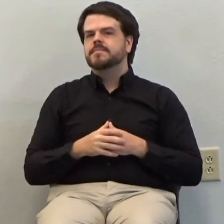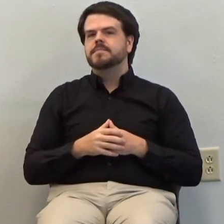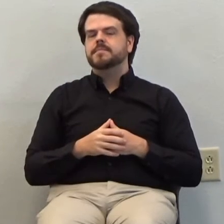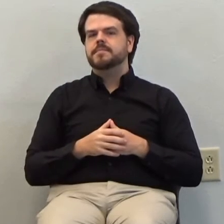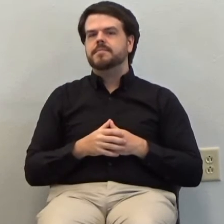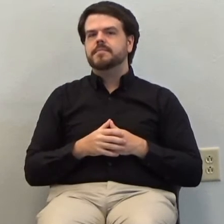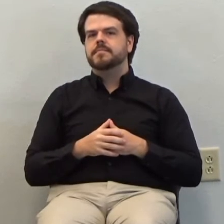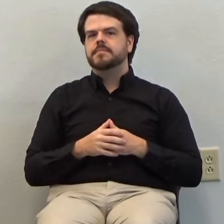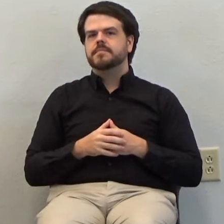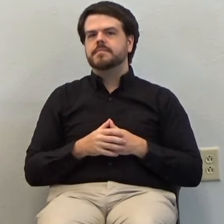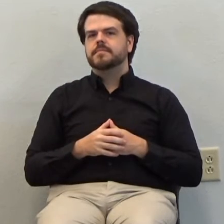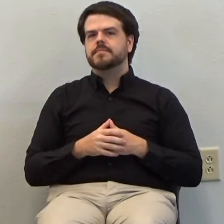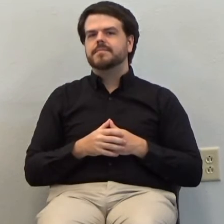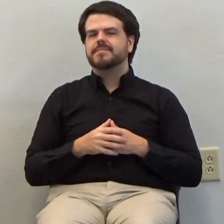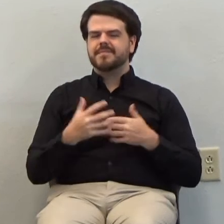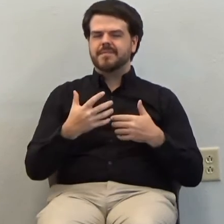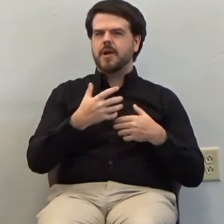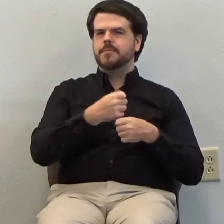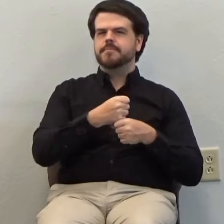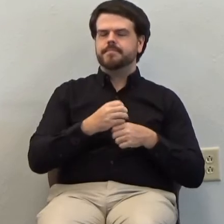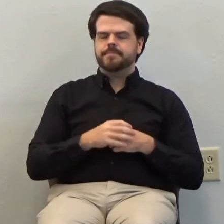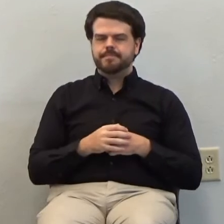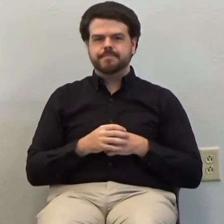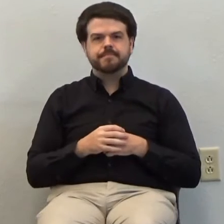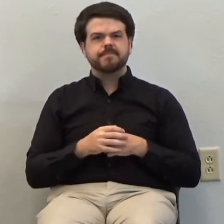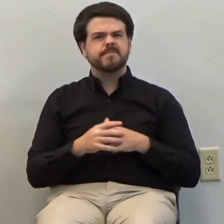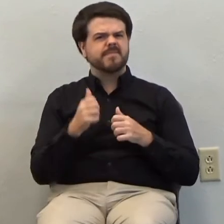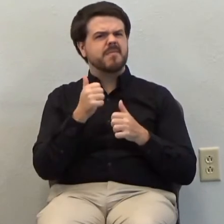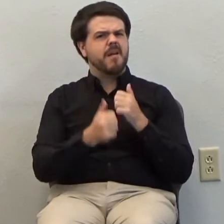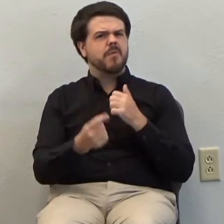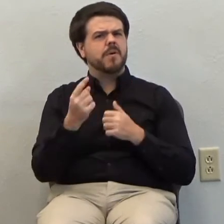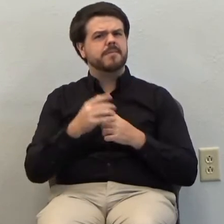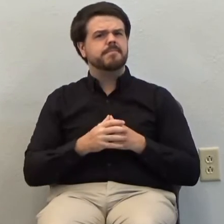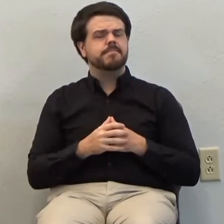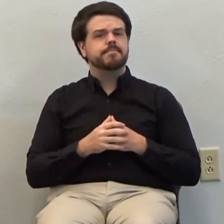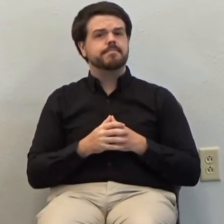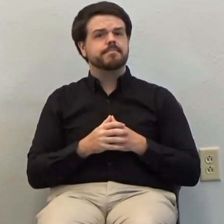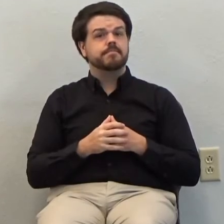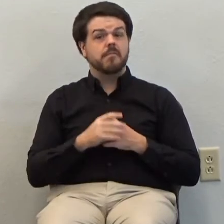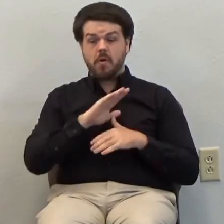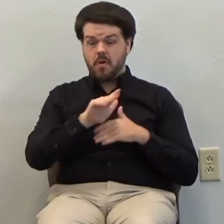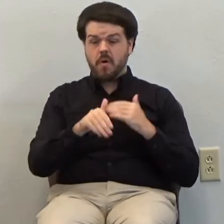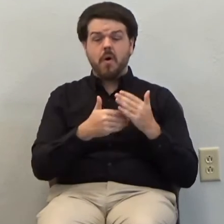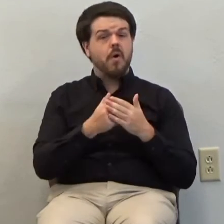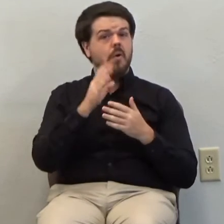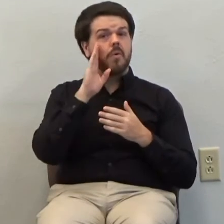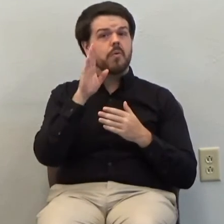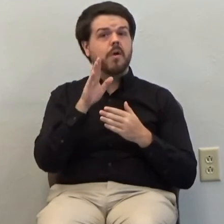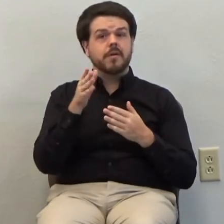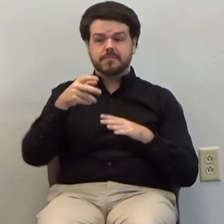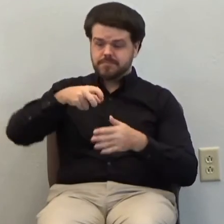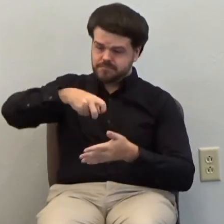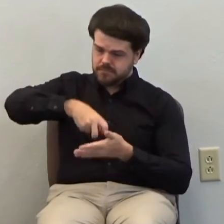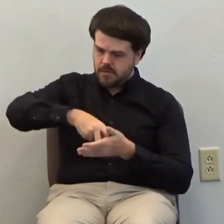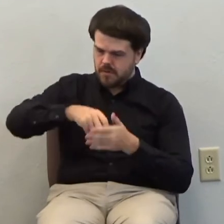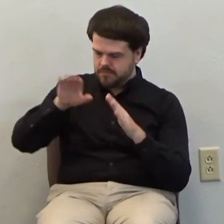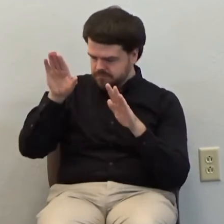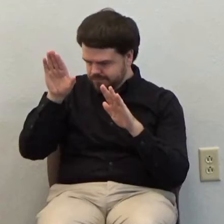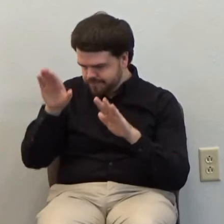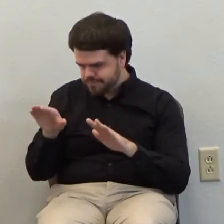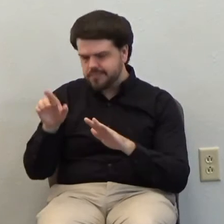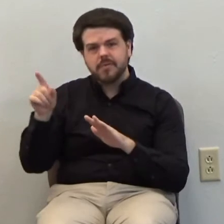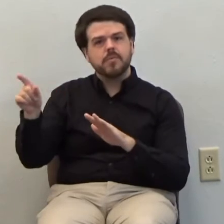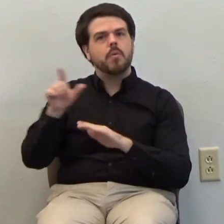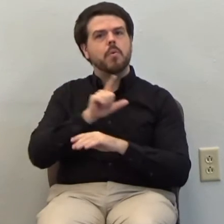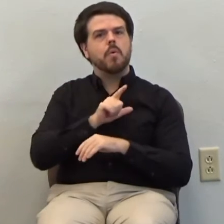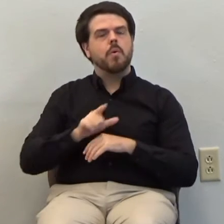And I conclude with this, everyone, everyone will bow to Christ and declare Him Lord.